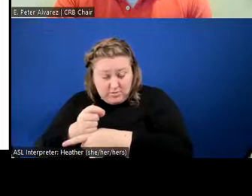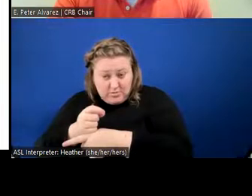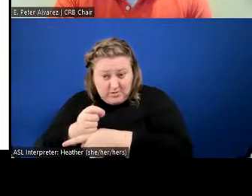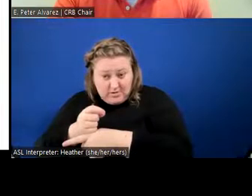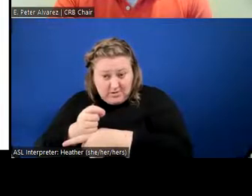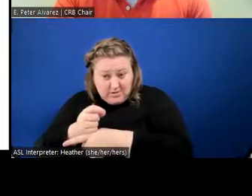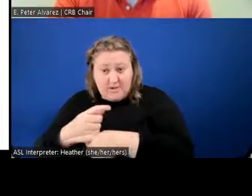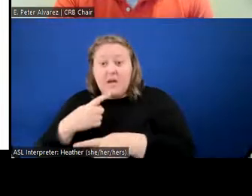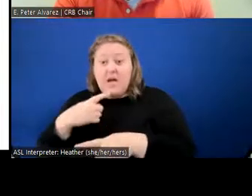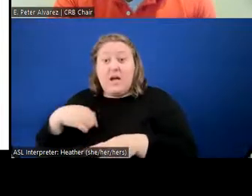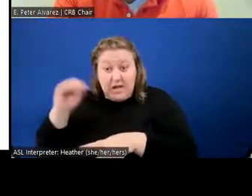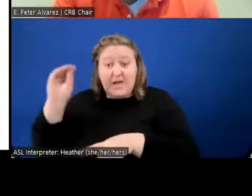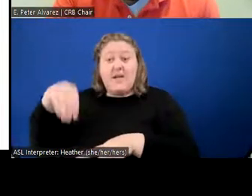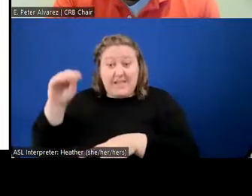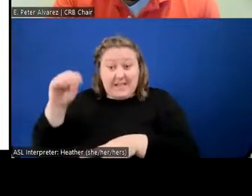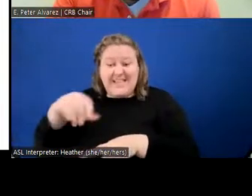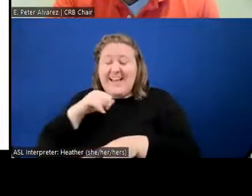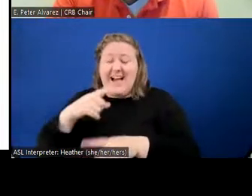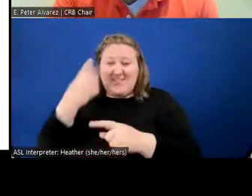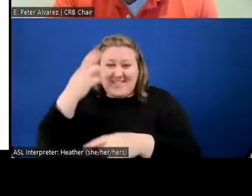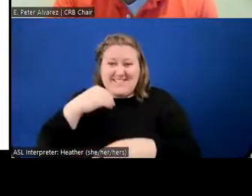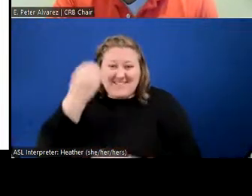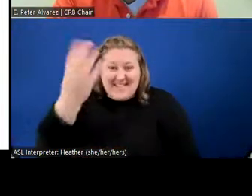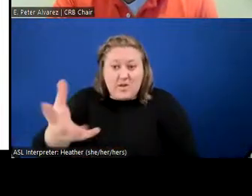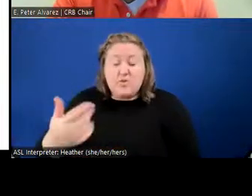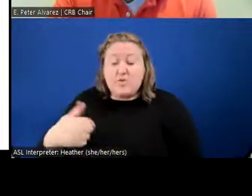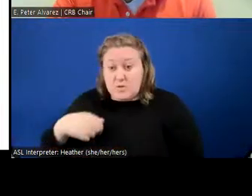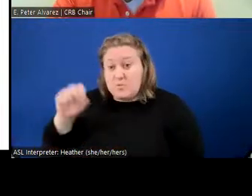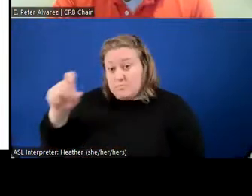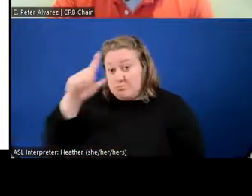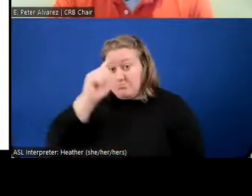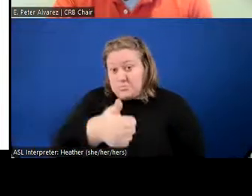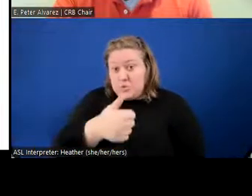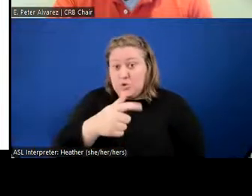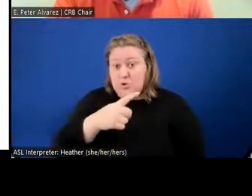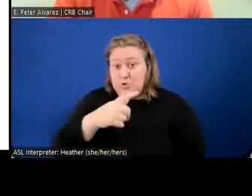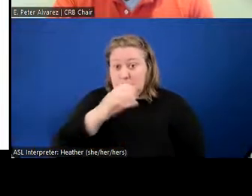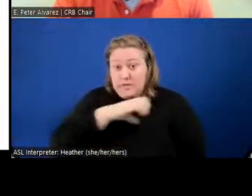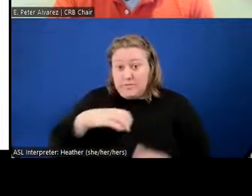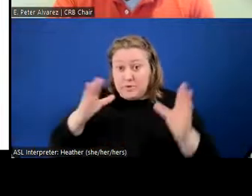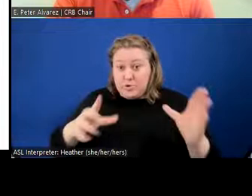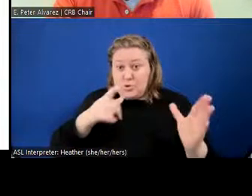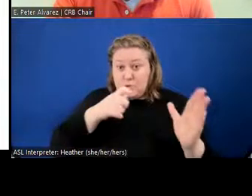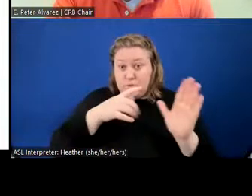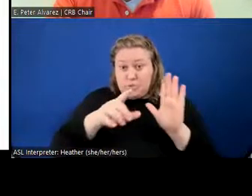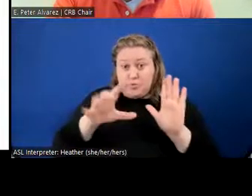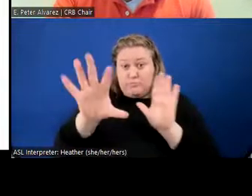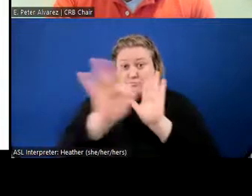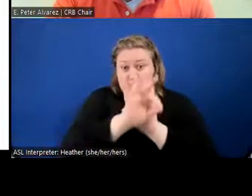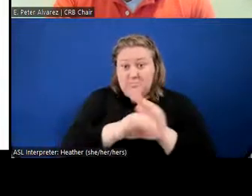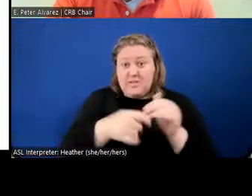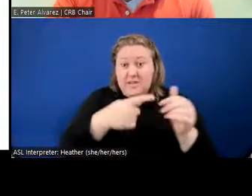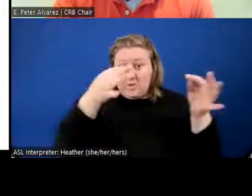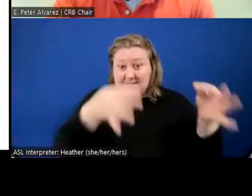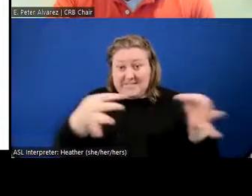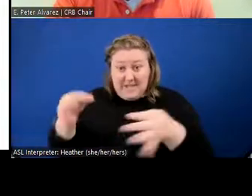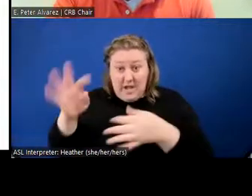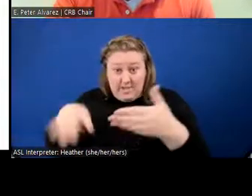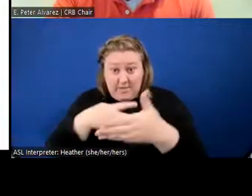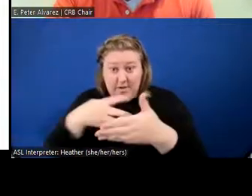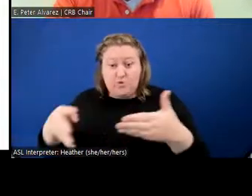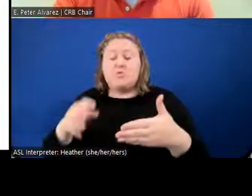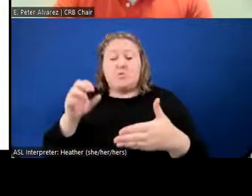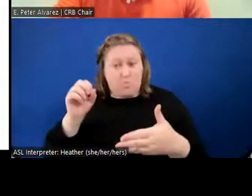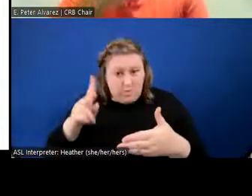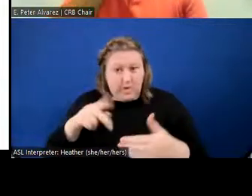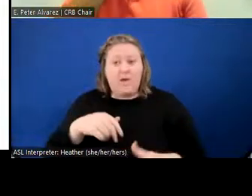else can see that. I'm sorry. So it is subjective to the commissioner coming in and making and deciding that discipline matrix. So for all intents